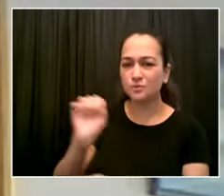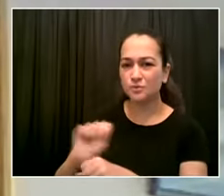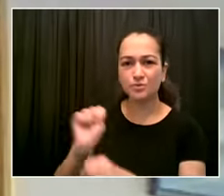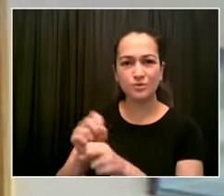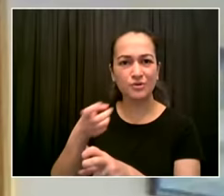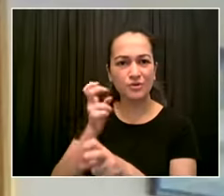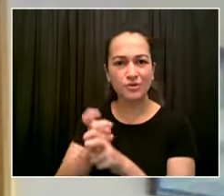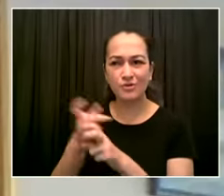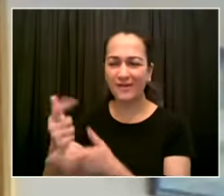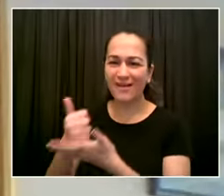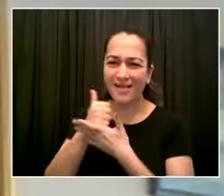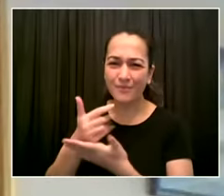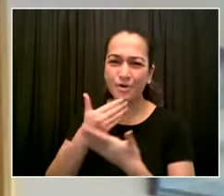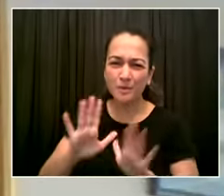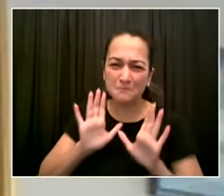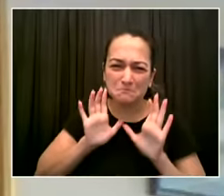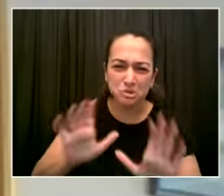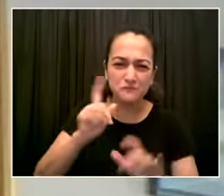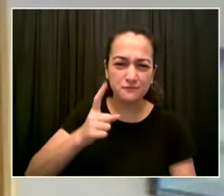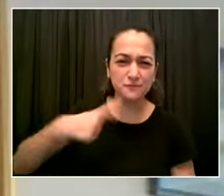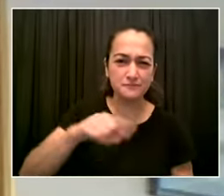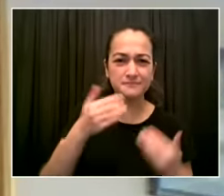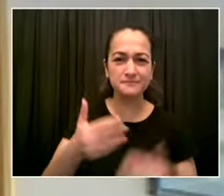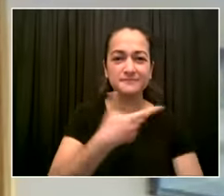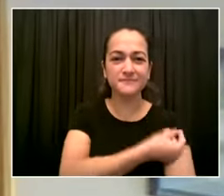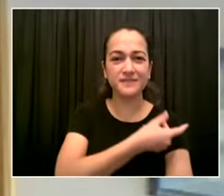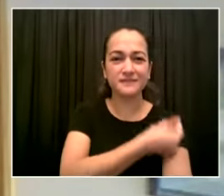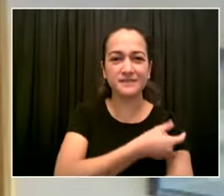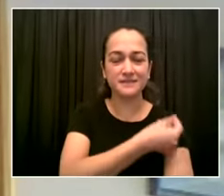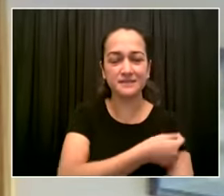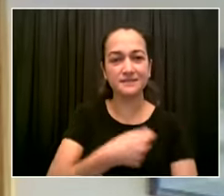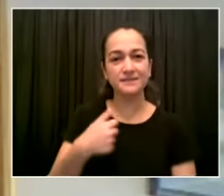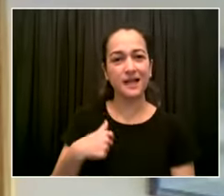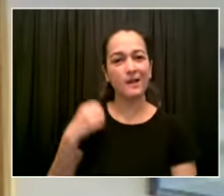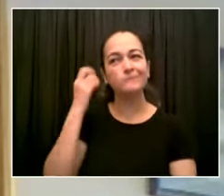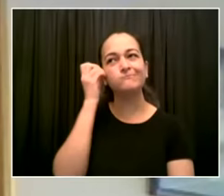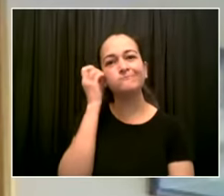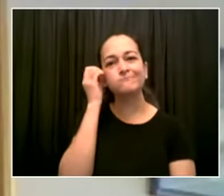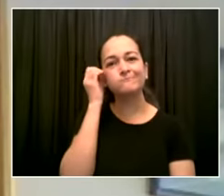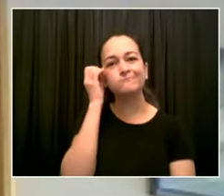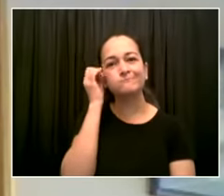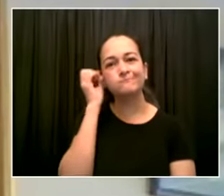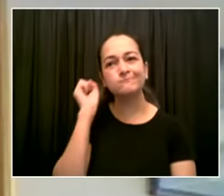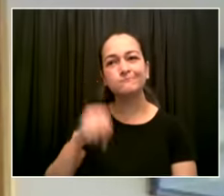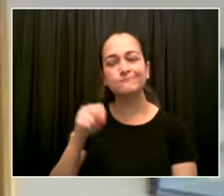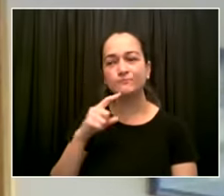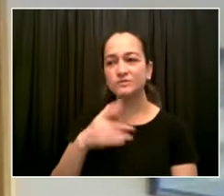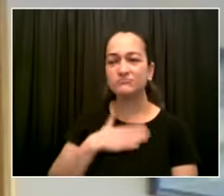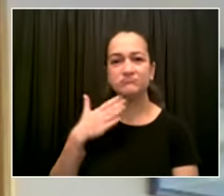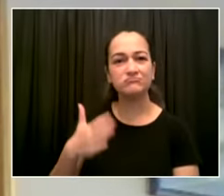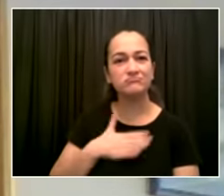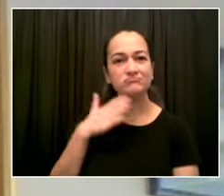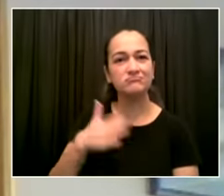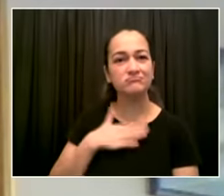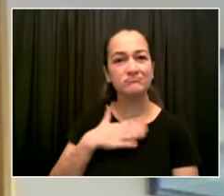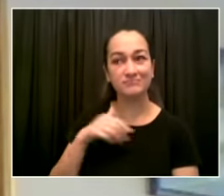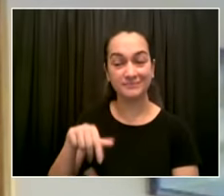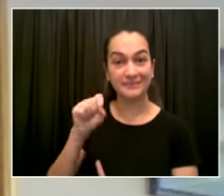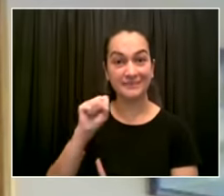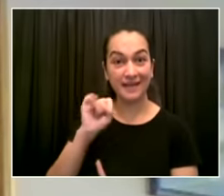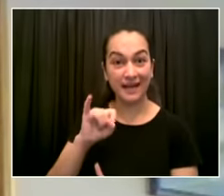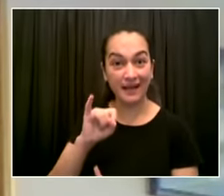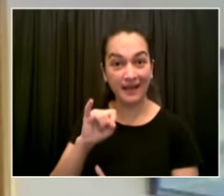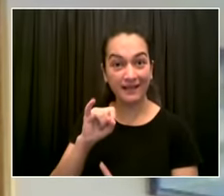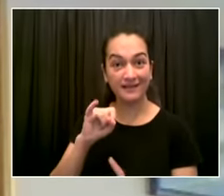asking staten islanders to join us by getting vaccinated this thursday in several neighborhood locations in the north